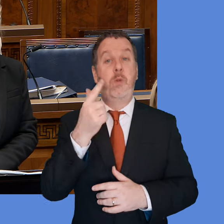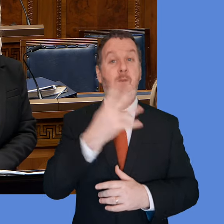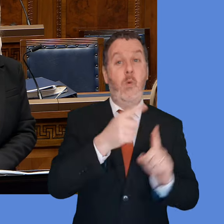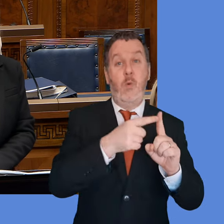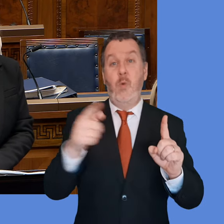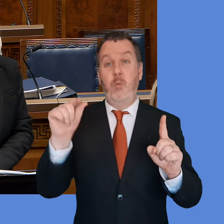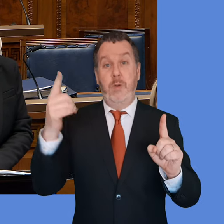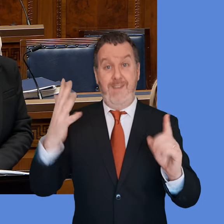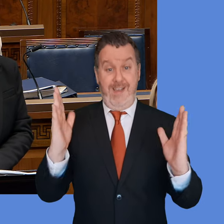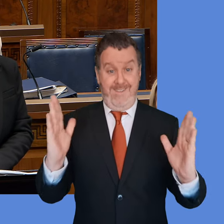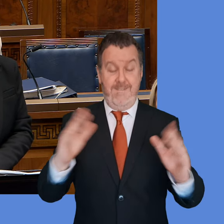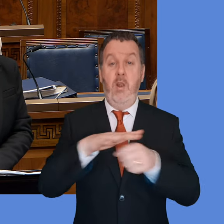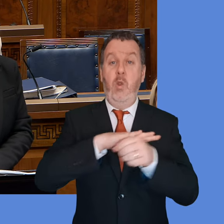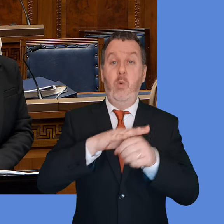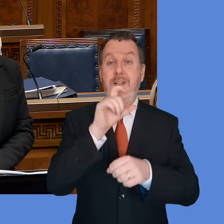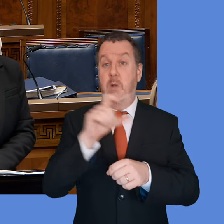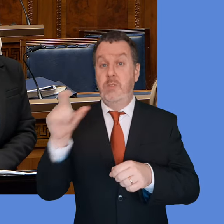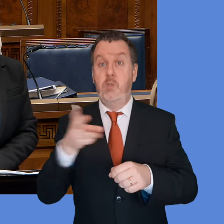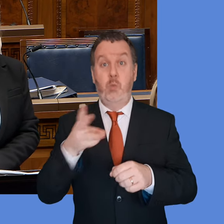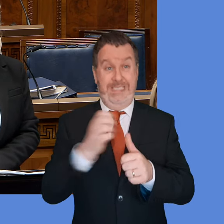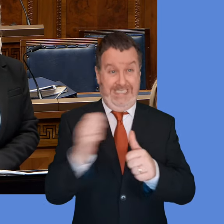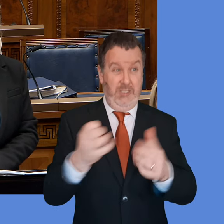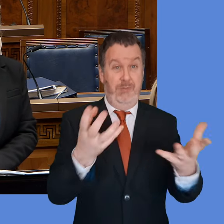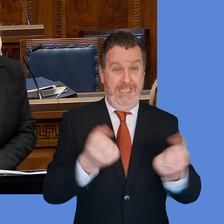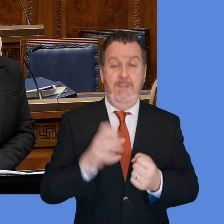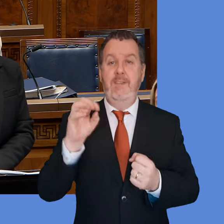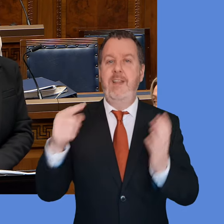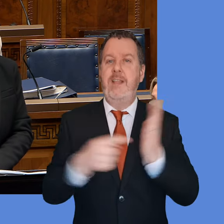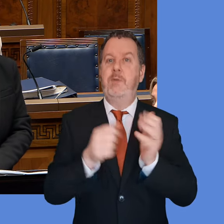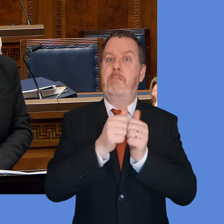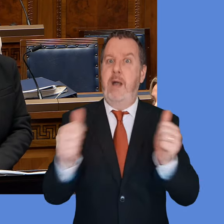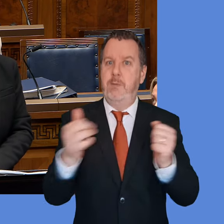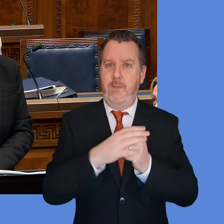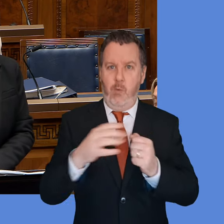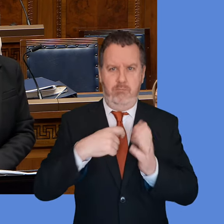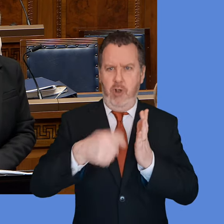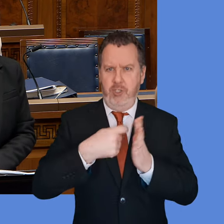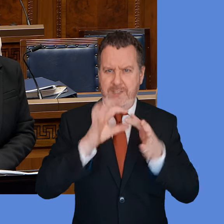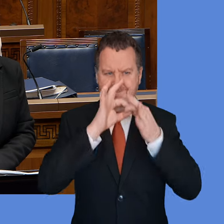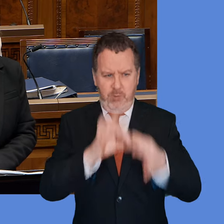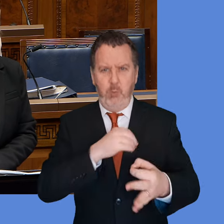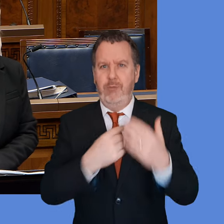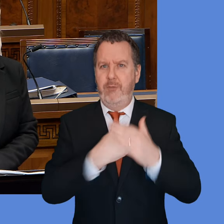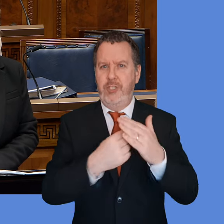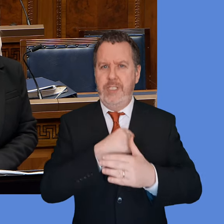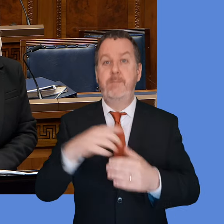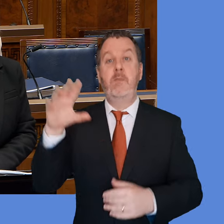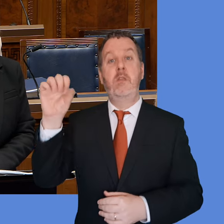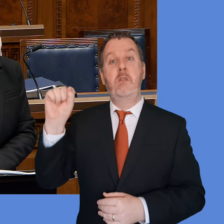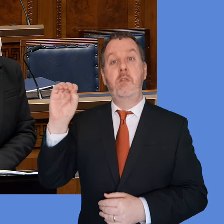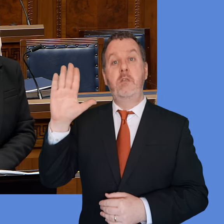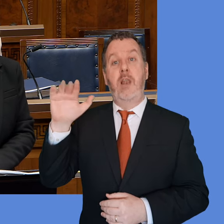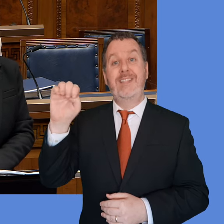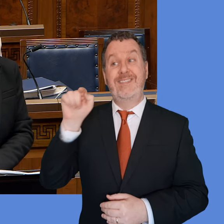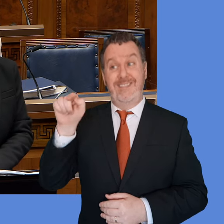projects. As such, the 24-25 financial year, local councils will each receive £50,000 for projects to support